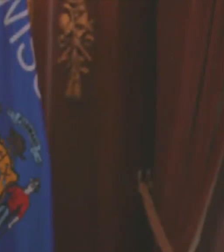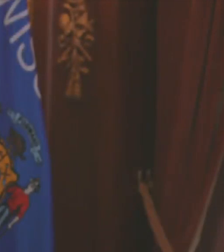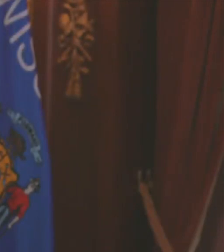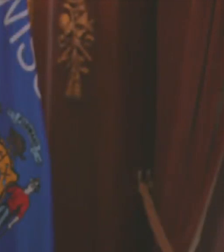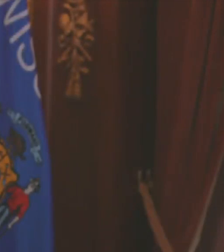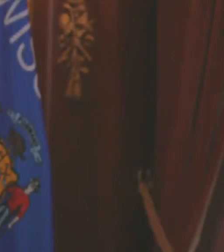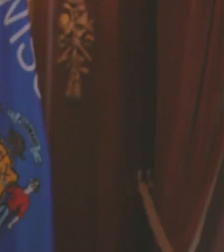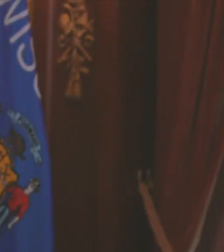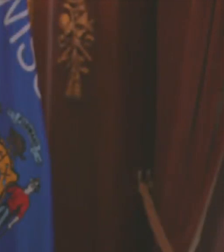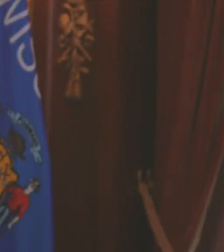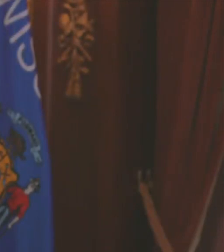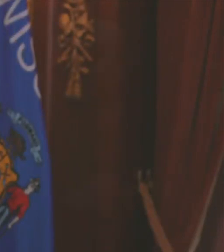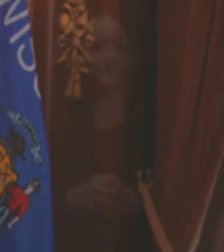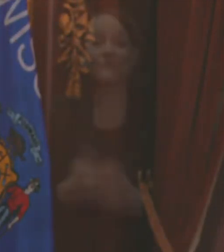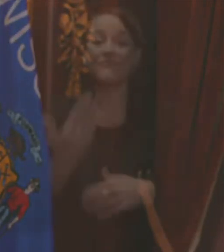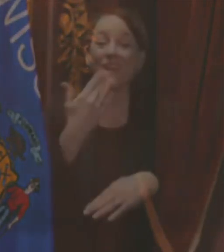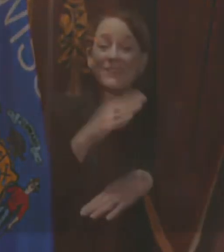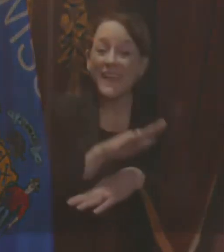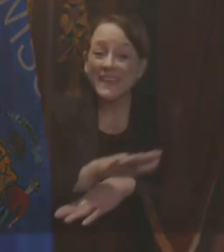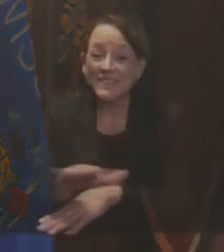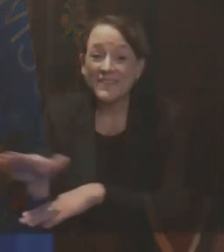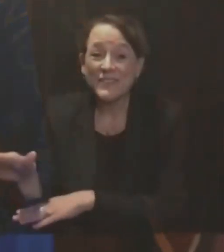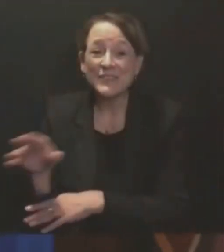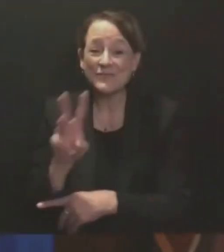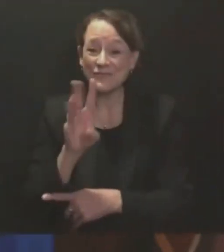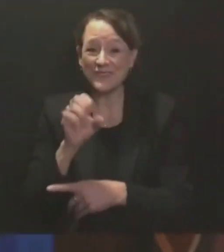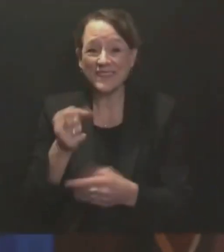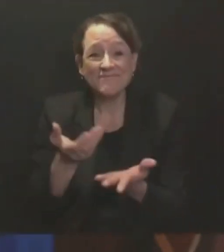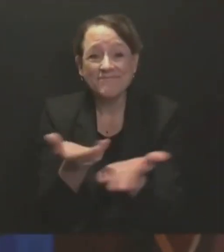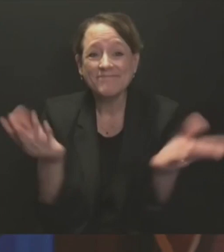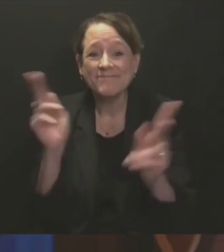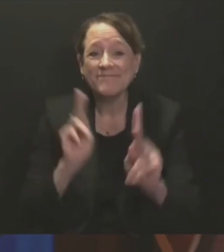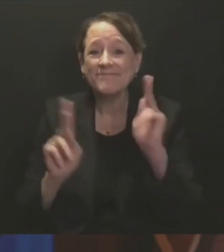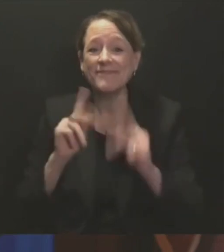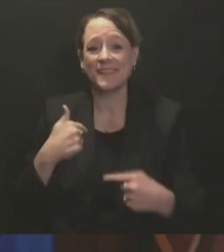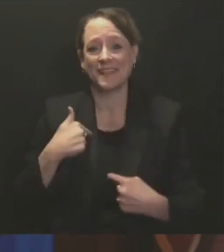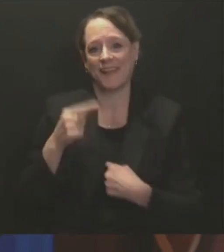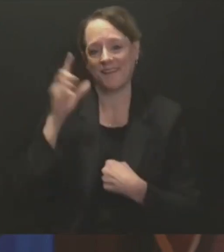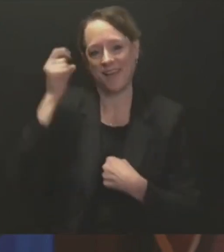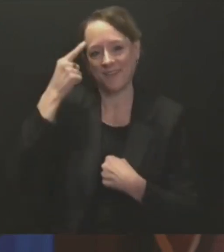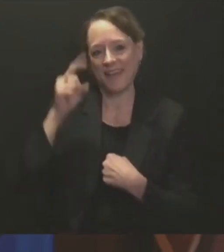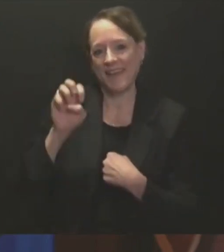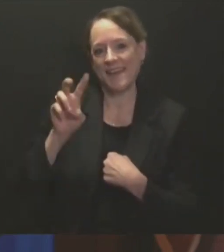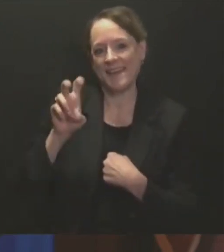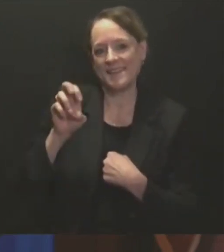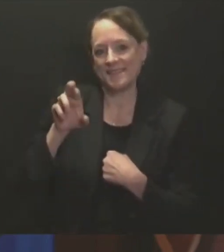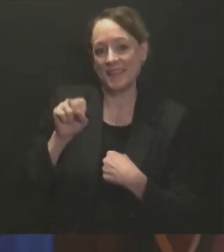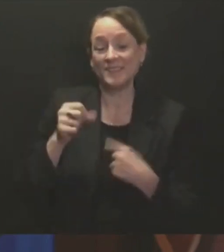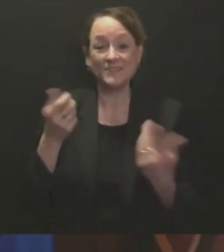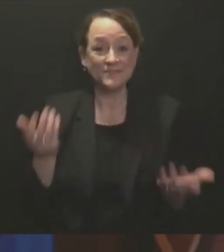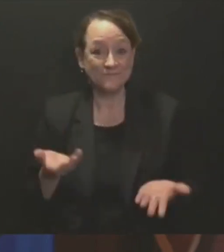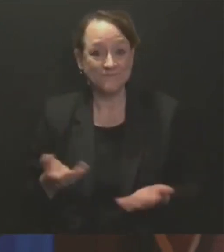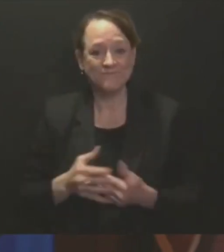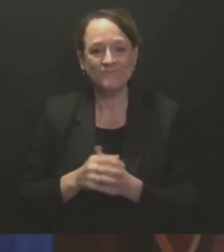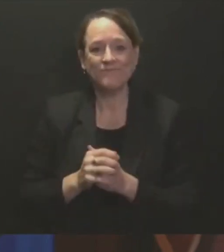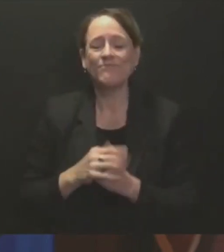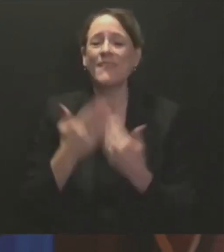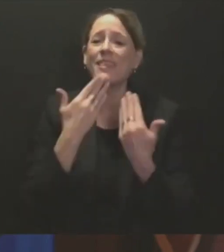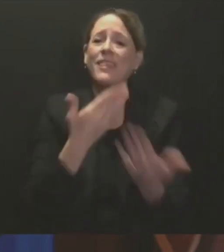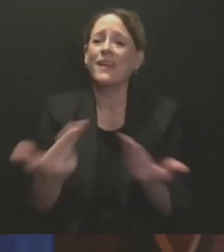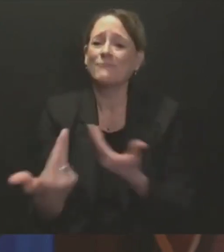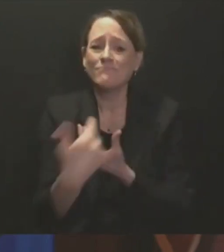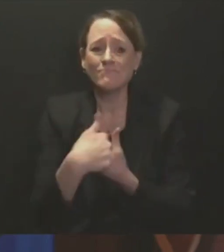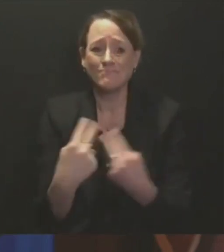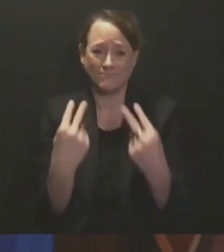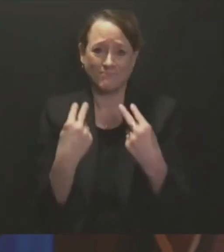Good evening, Wisconsin. Governor Tony Evers here. Thank you for tuning in tonight. I know I don't have to tell you that this year has